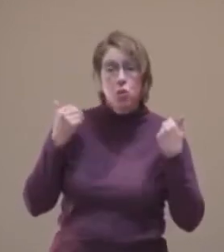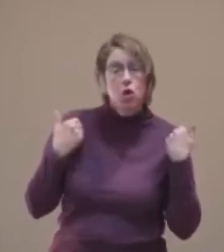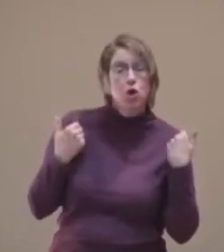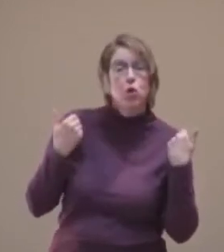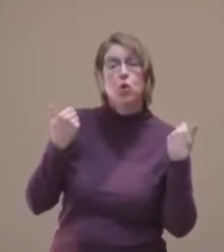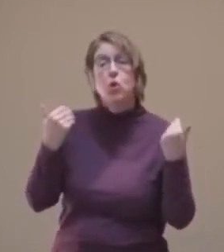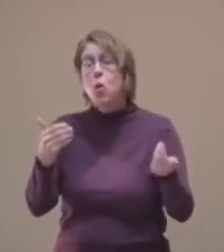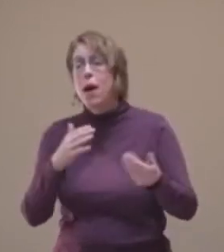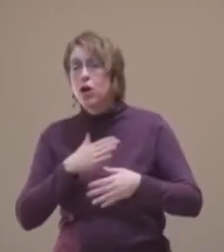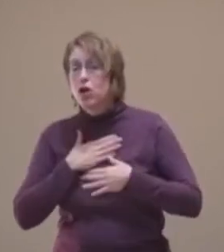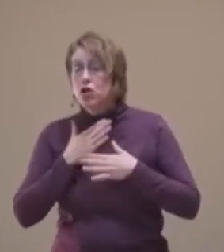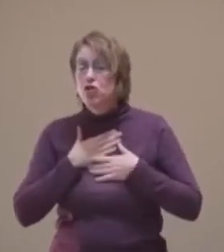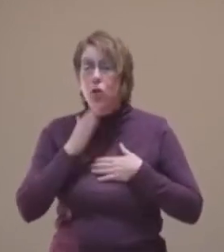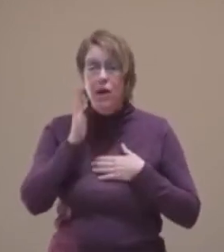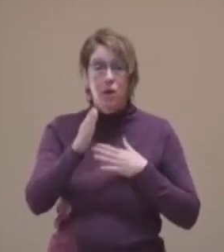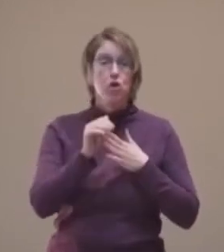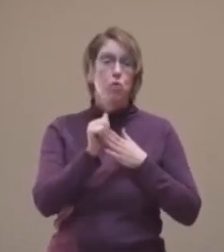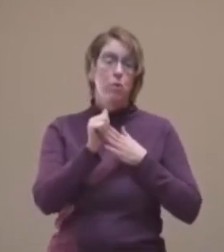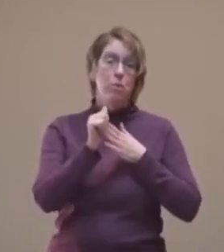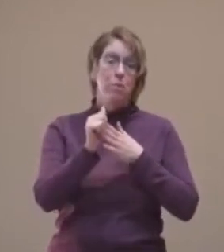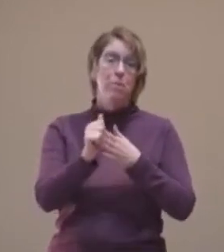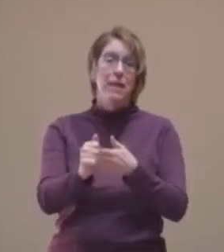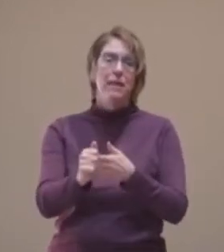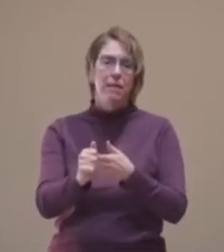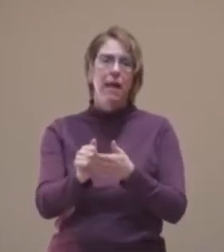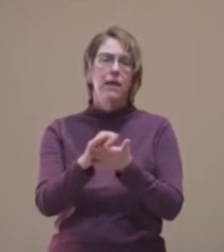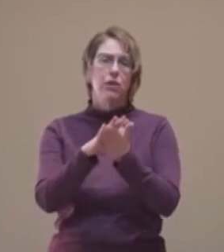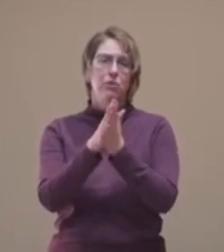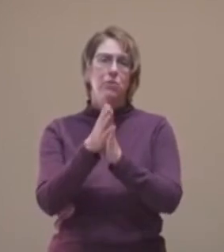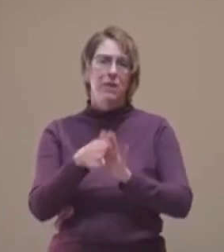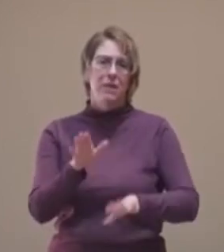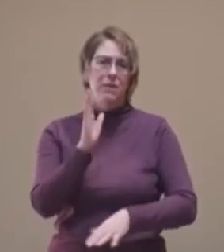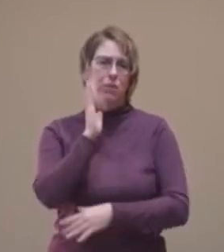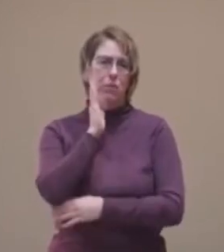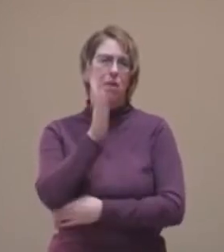and be led back in peace.